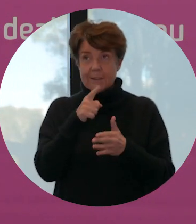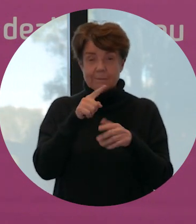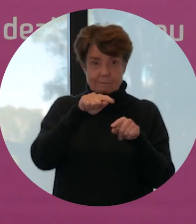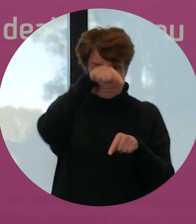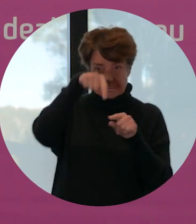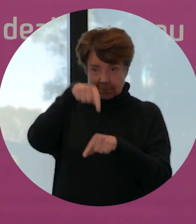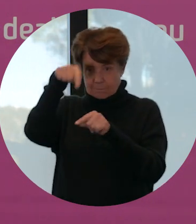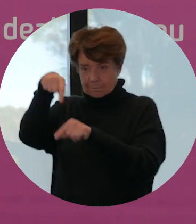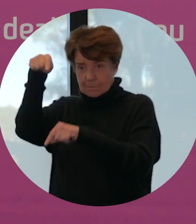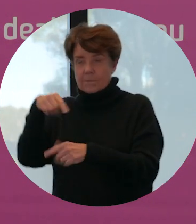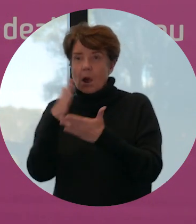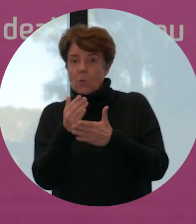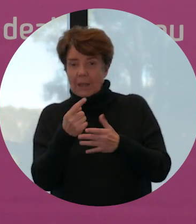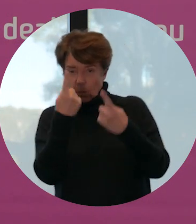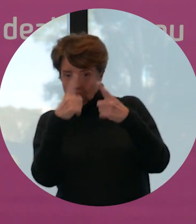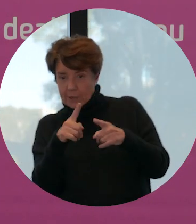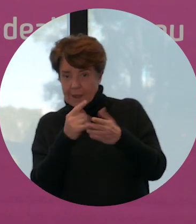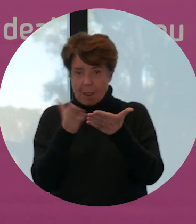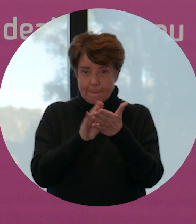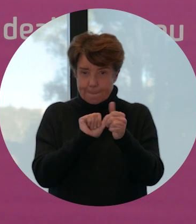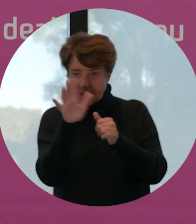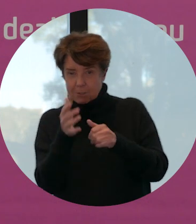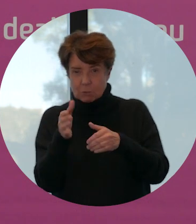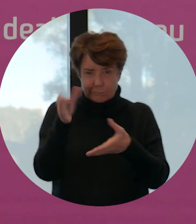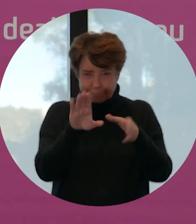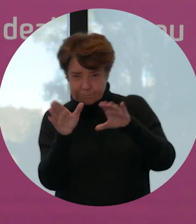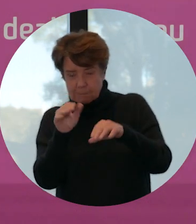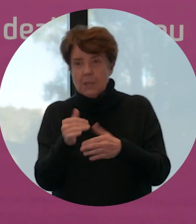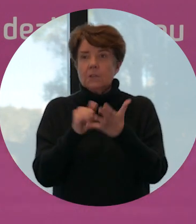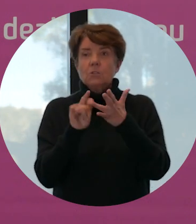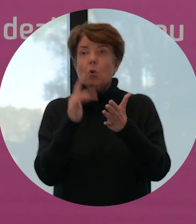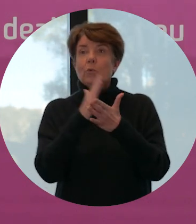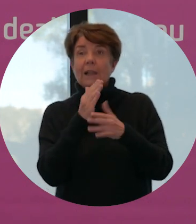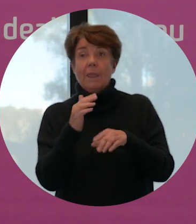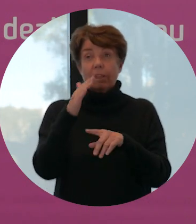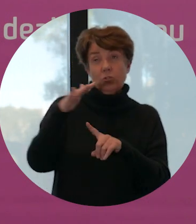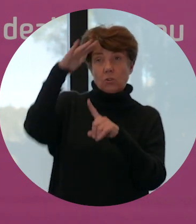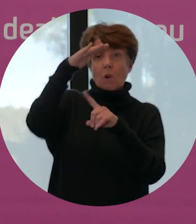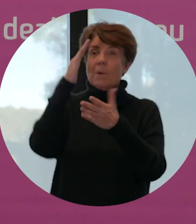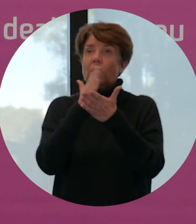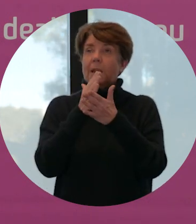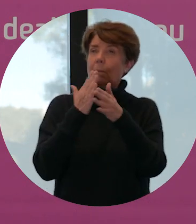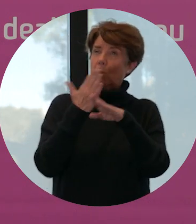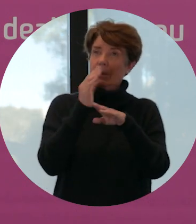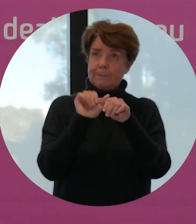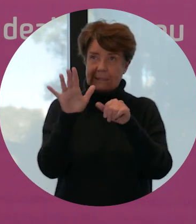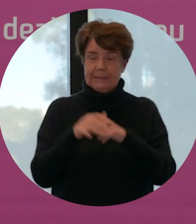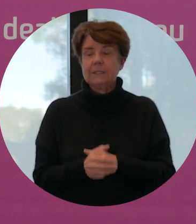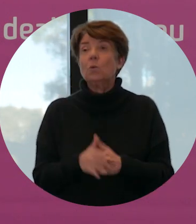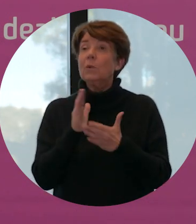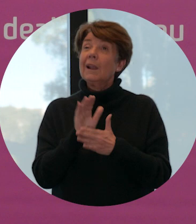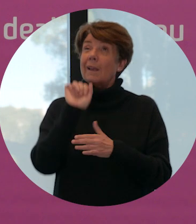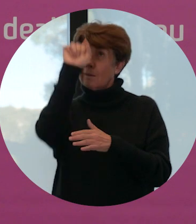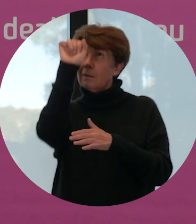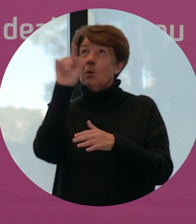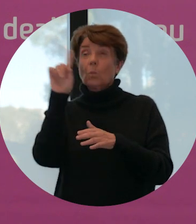last few months optimizing this step so that the little blue antibodies on top work as efficiently as possible. Their job is to recognize